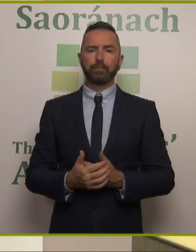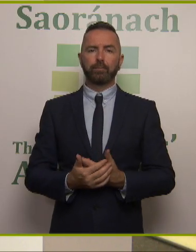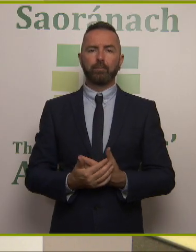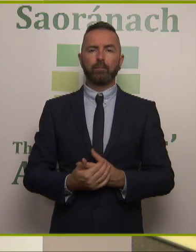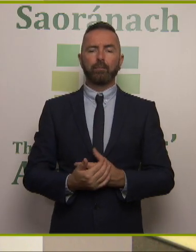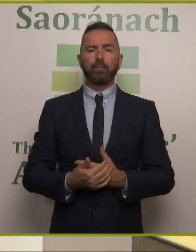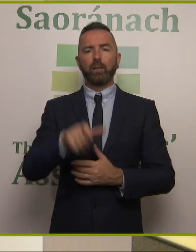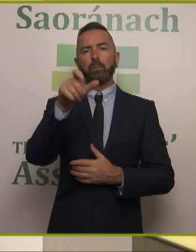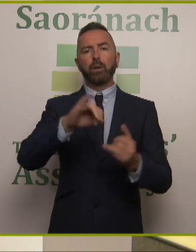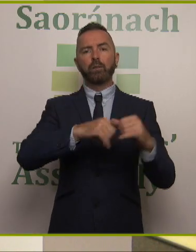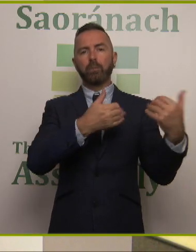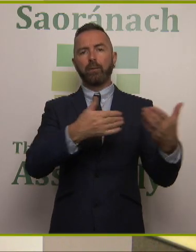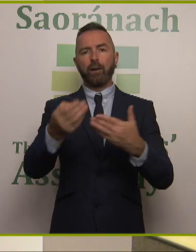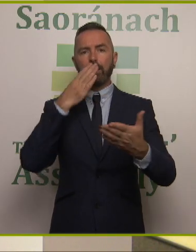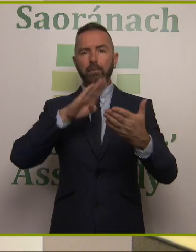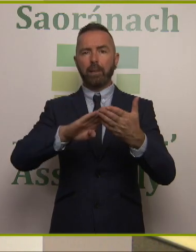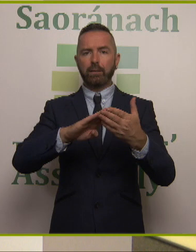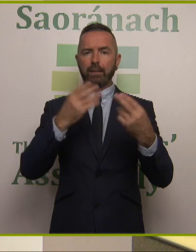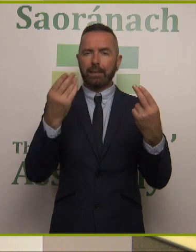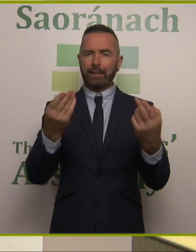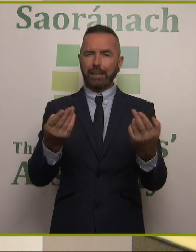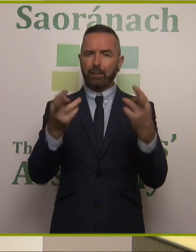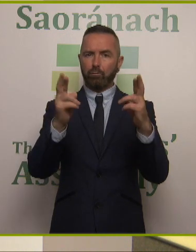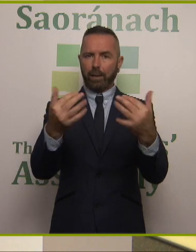delivering the message needs to be properly informed.